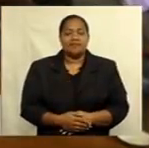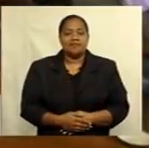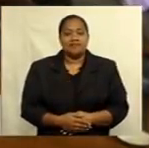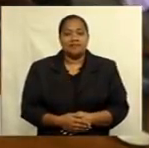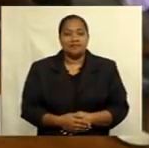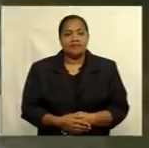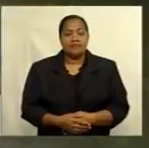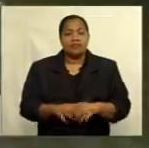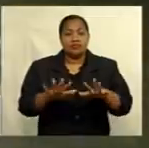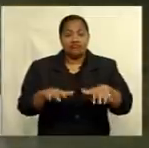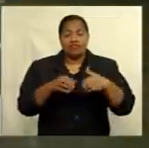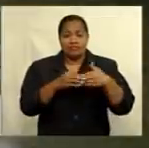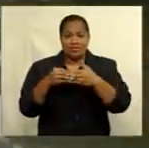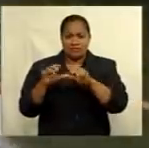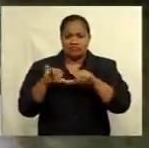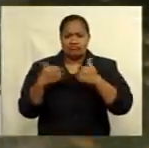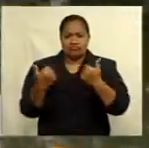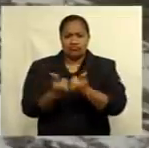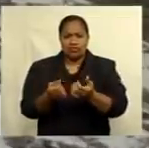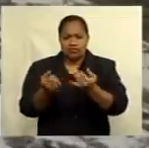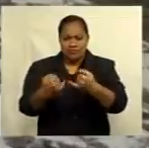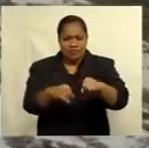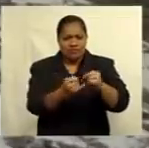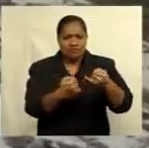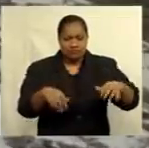Forum leaders agree on maritime boundaries.